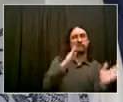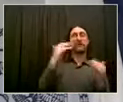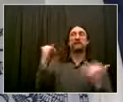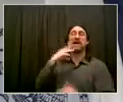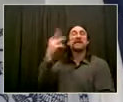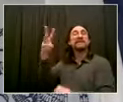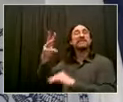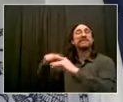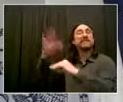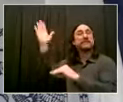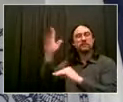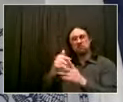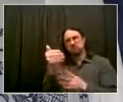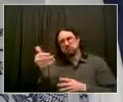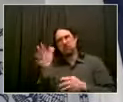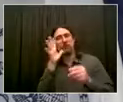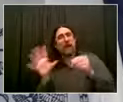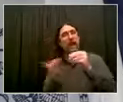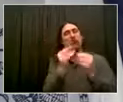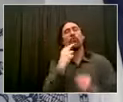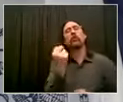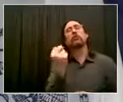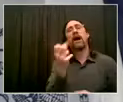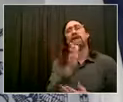The next is Yoav from the city.